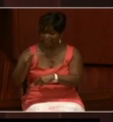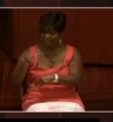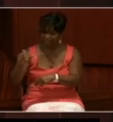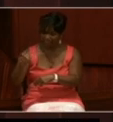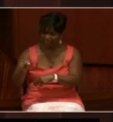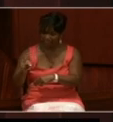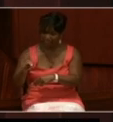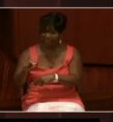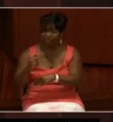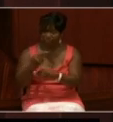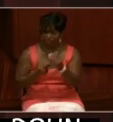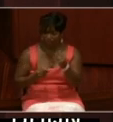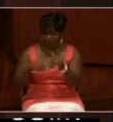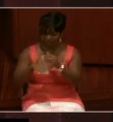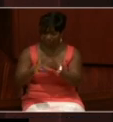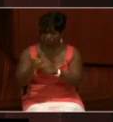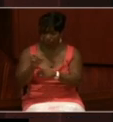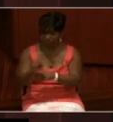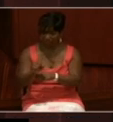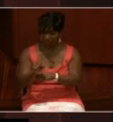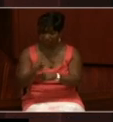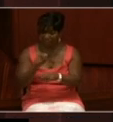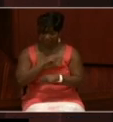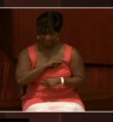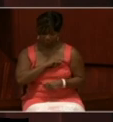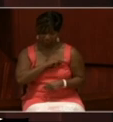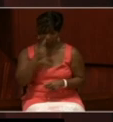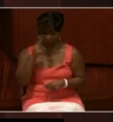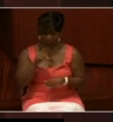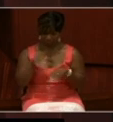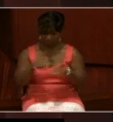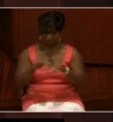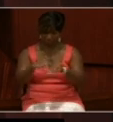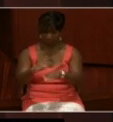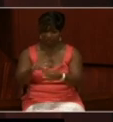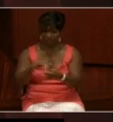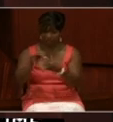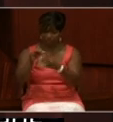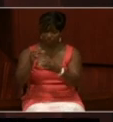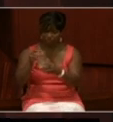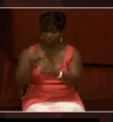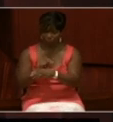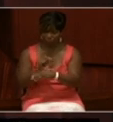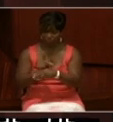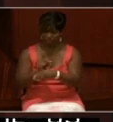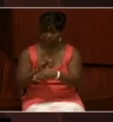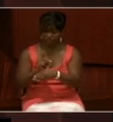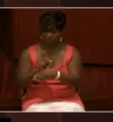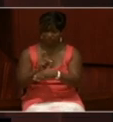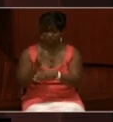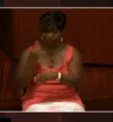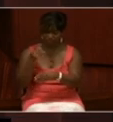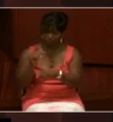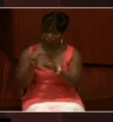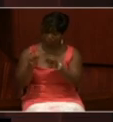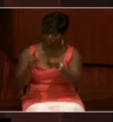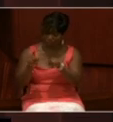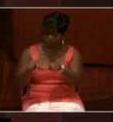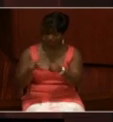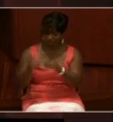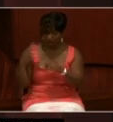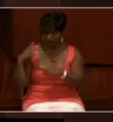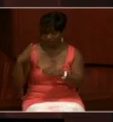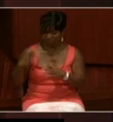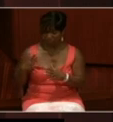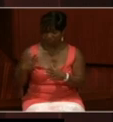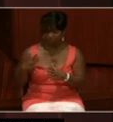enlisted in the U.S. Naval Service as seamen for special duty during the cruise of this vessel. By order of commanding officer of